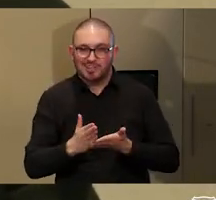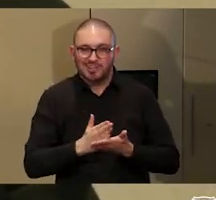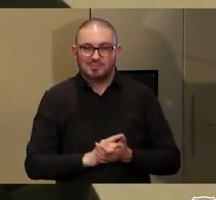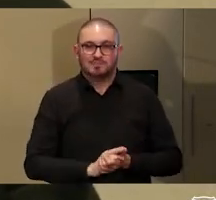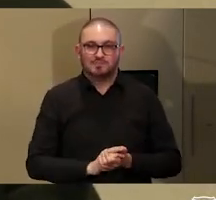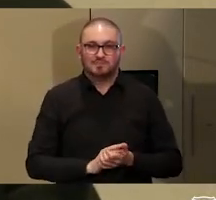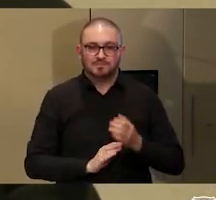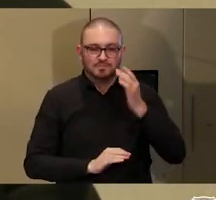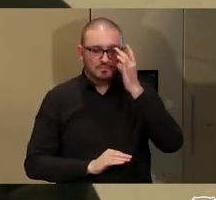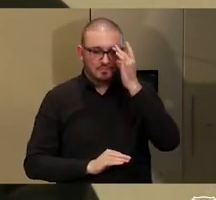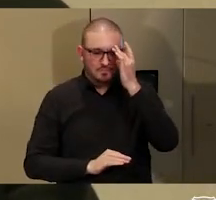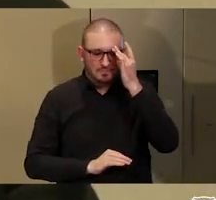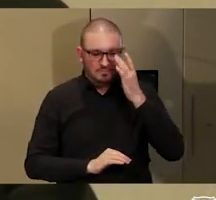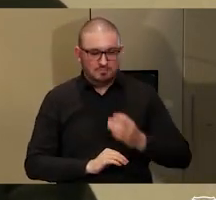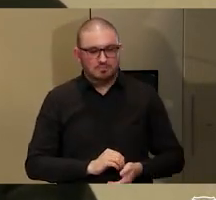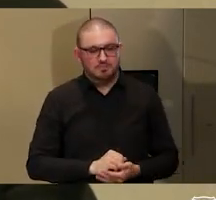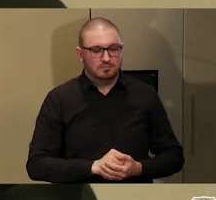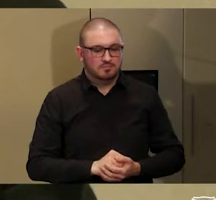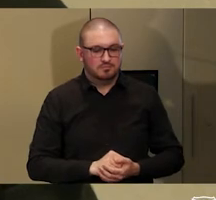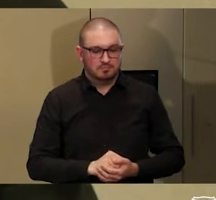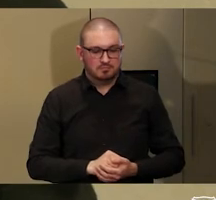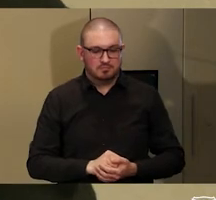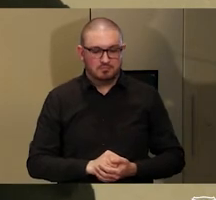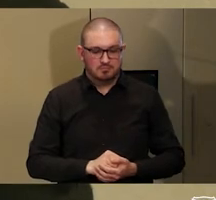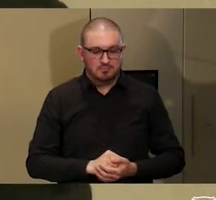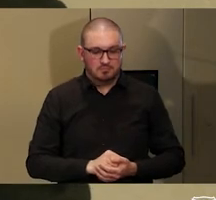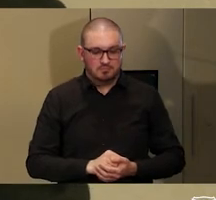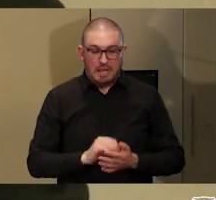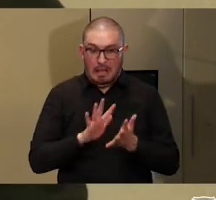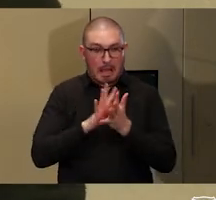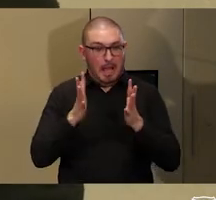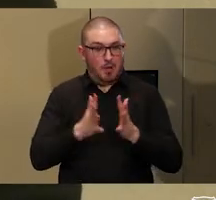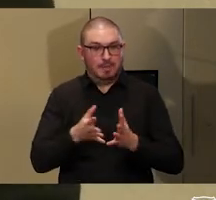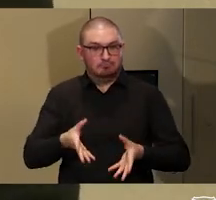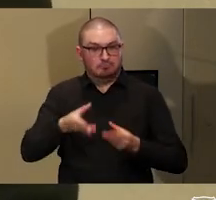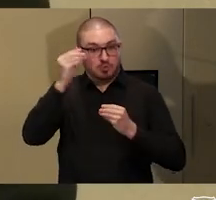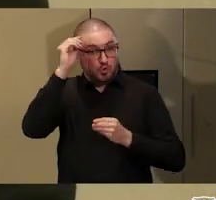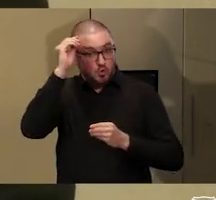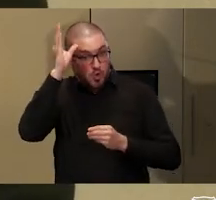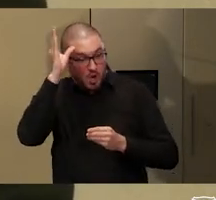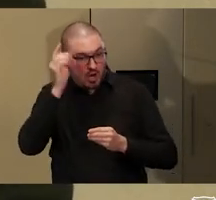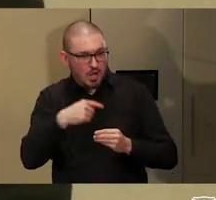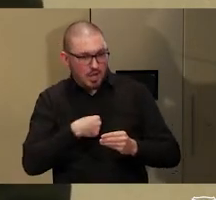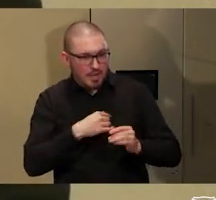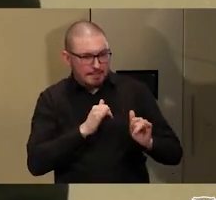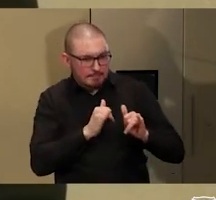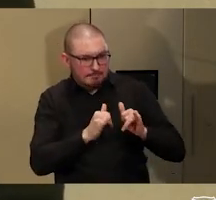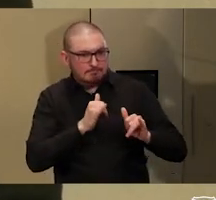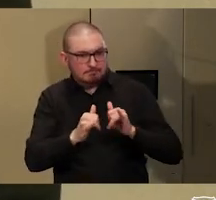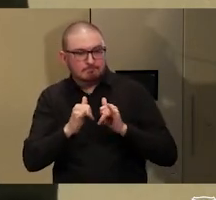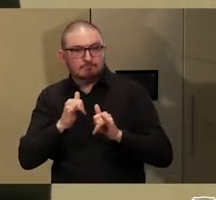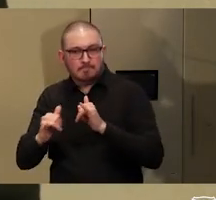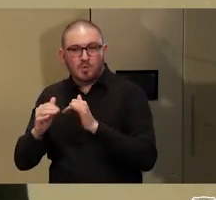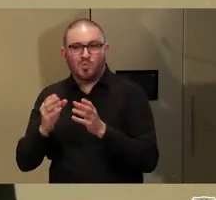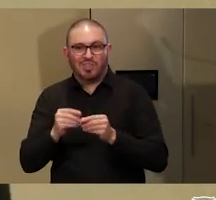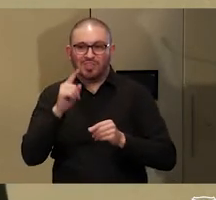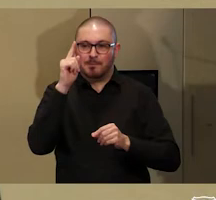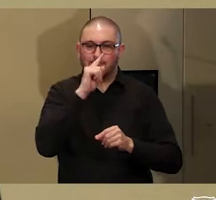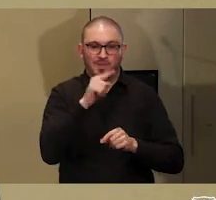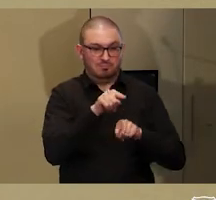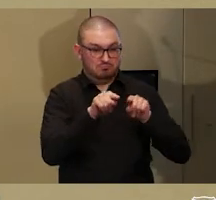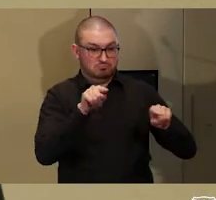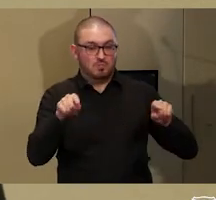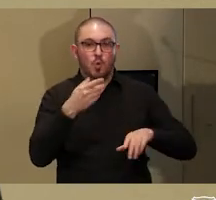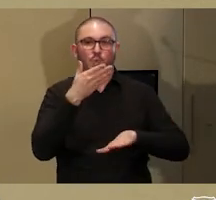really emerged out of multiple interviews that I conducted over the last couple of weeks with people who